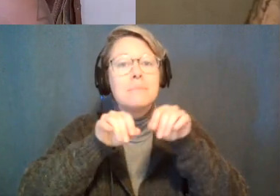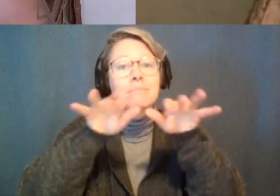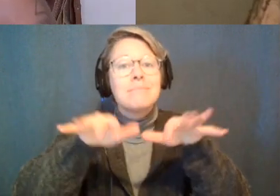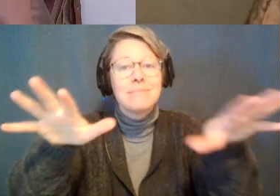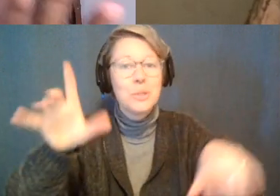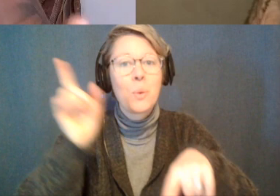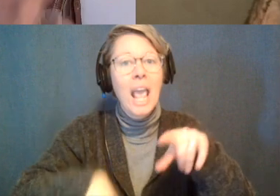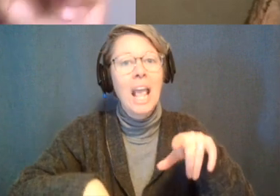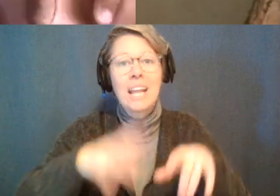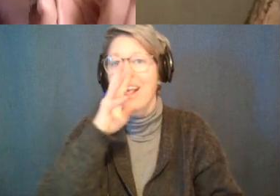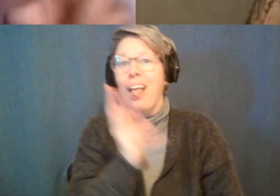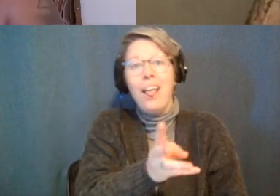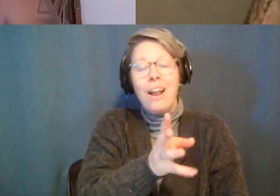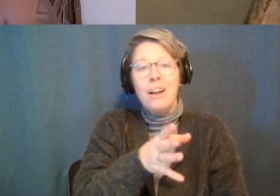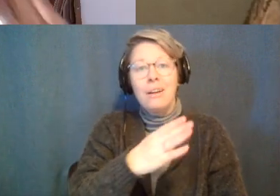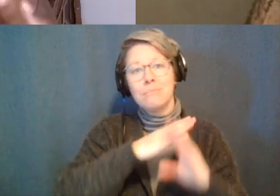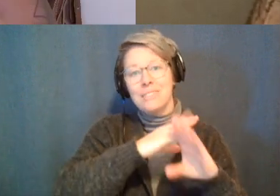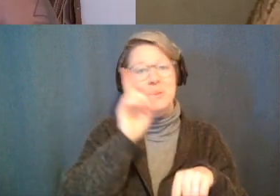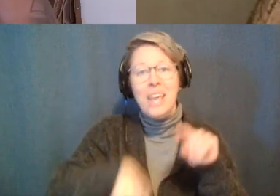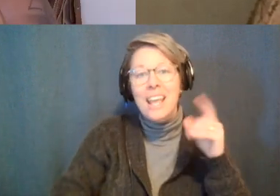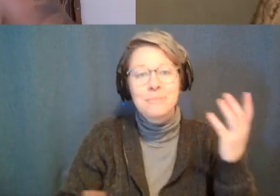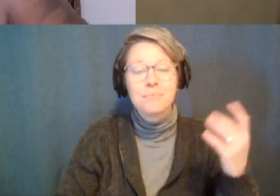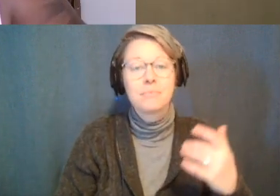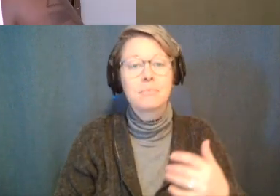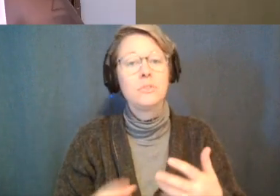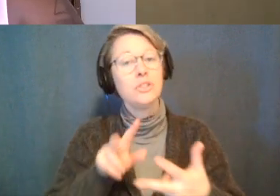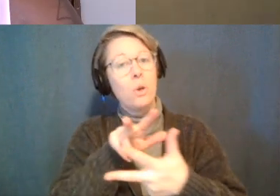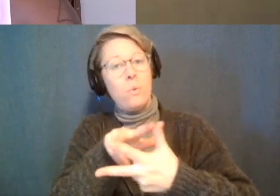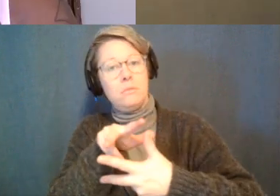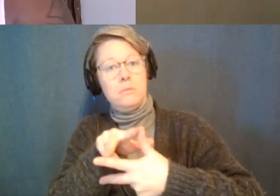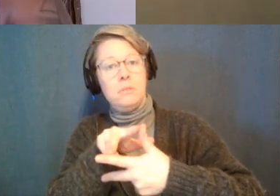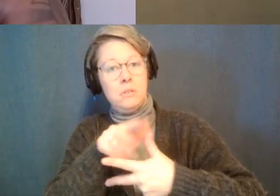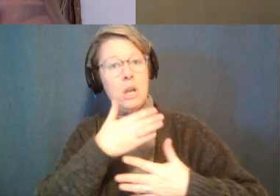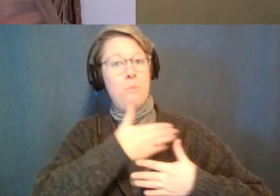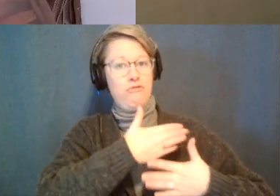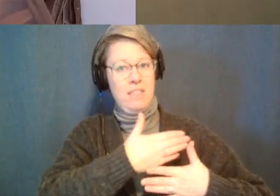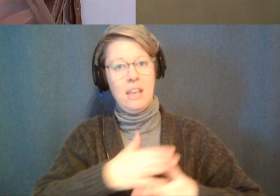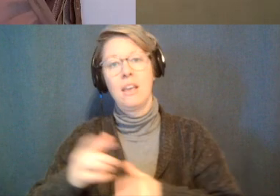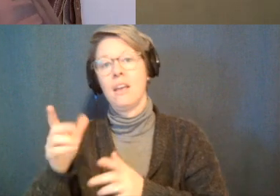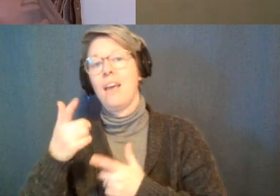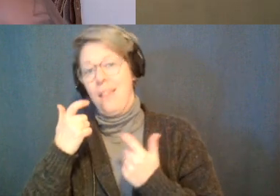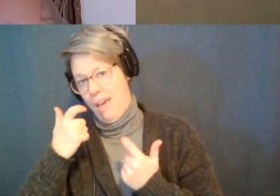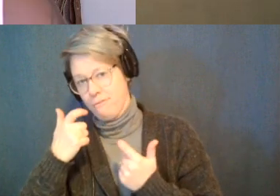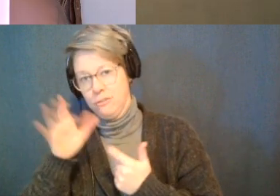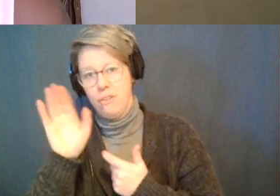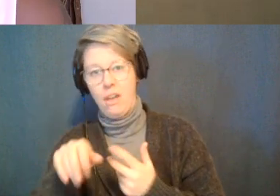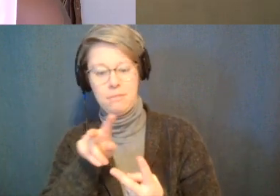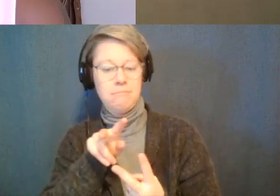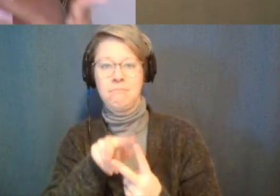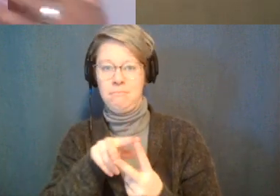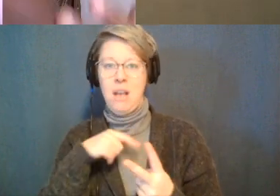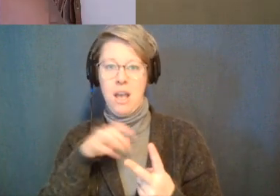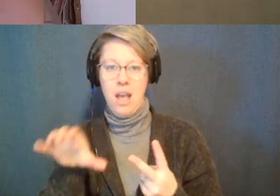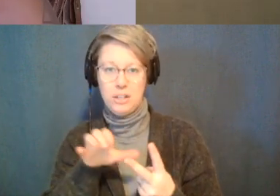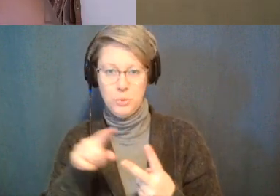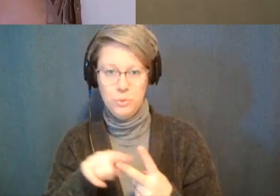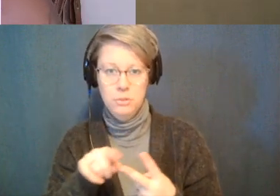denied so breathing and then laughter are the two ways that i personally deal with these kinds of things because um it's almost like